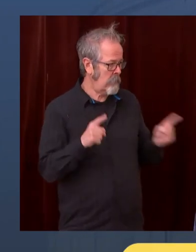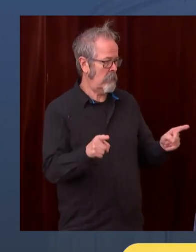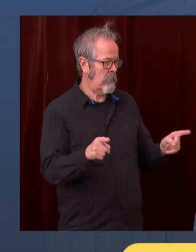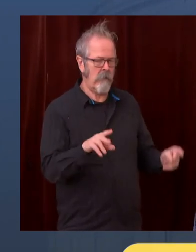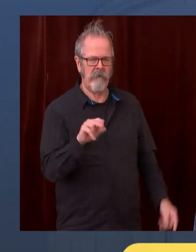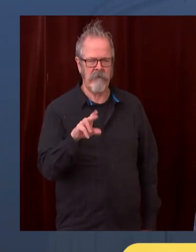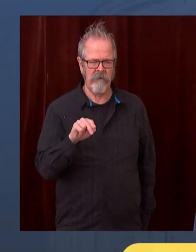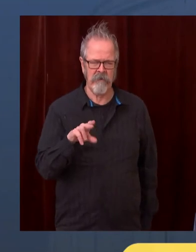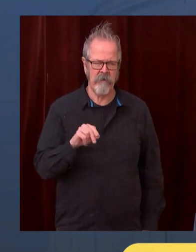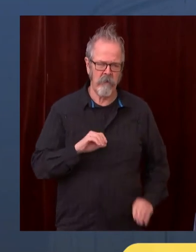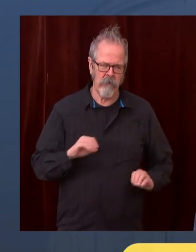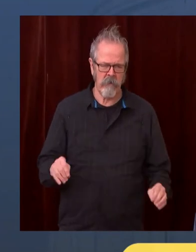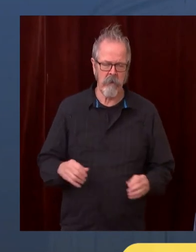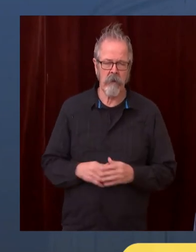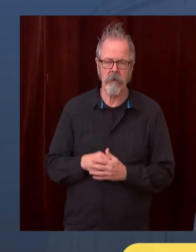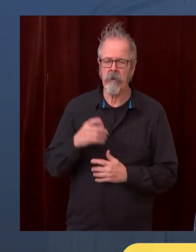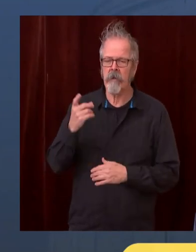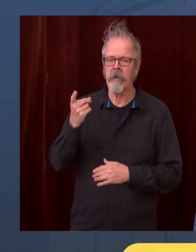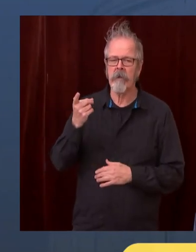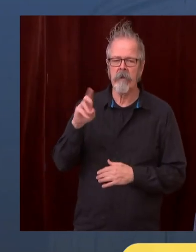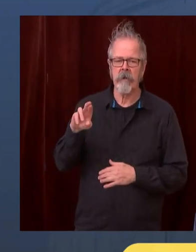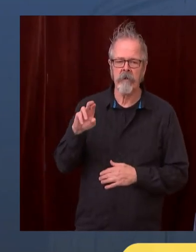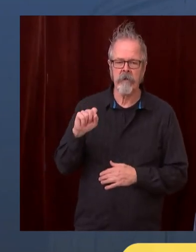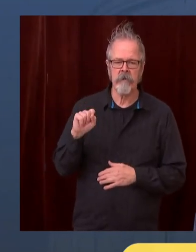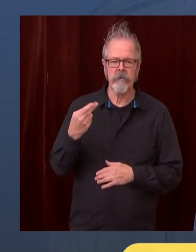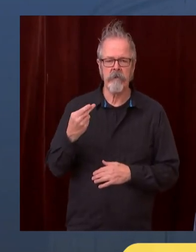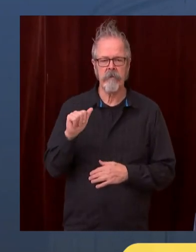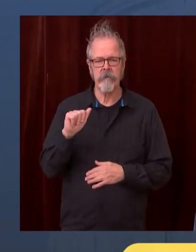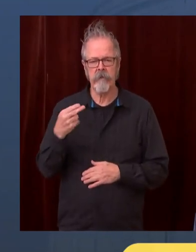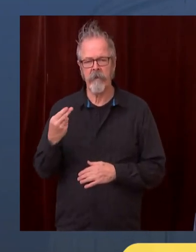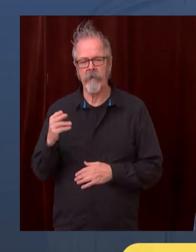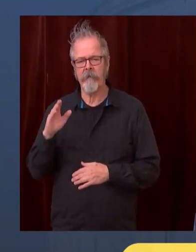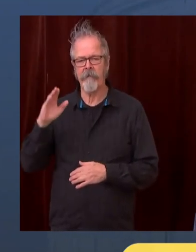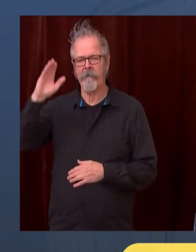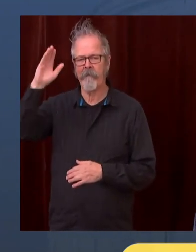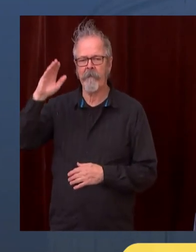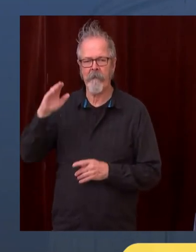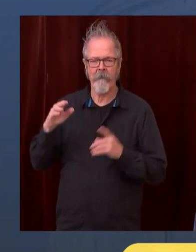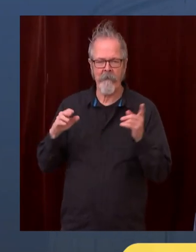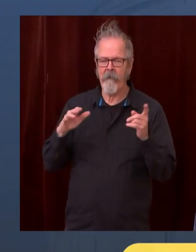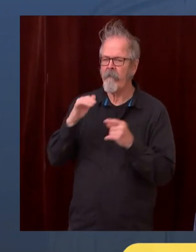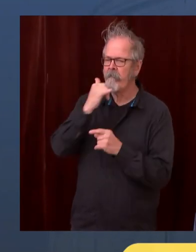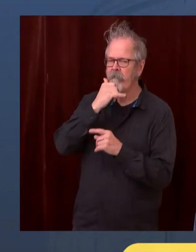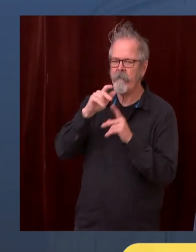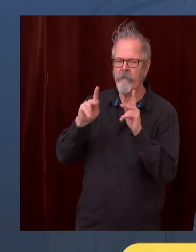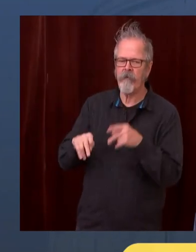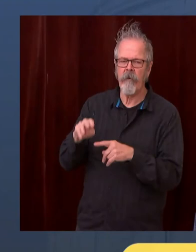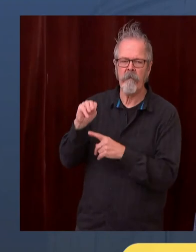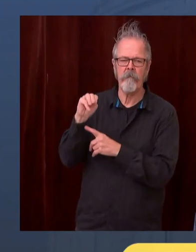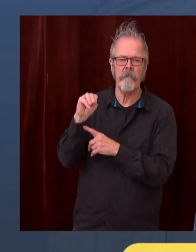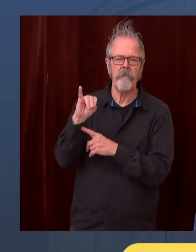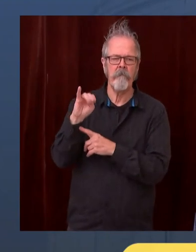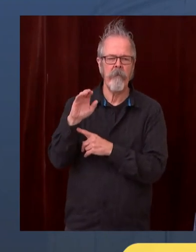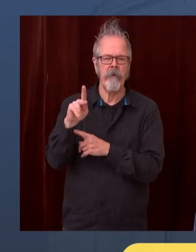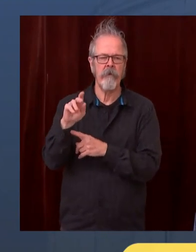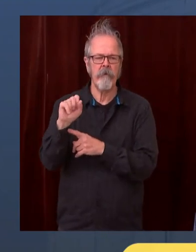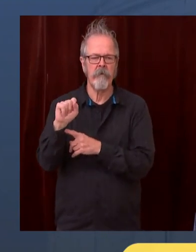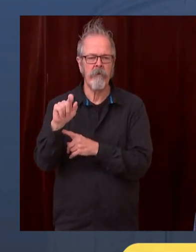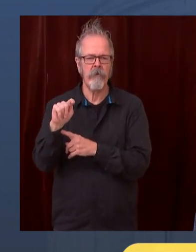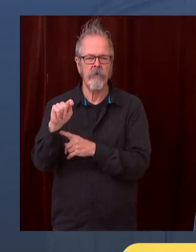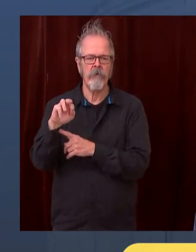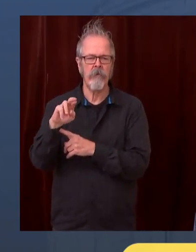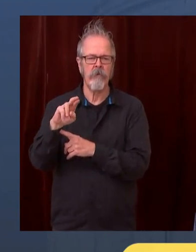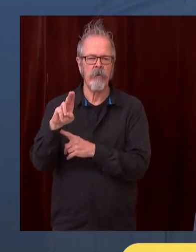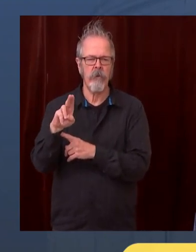Wiesman mentioned, and this is Nick Struly, so grocery stores and all retail activity have been limited for